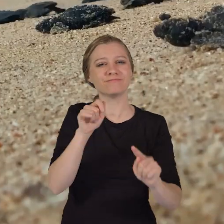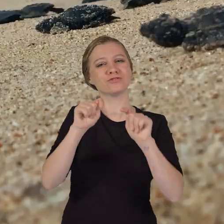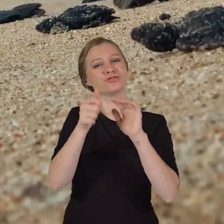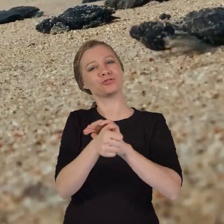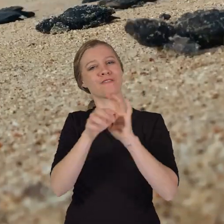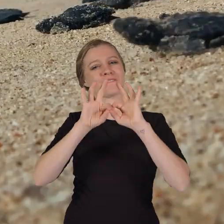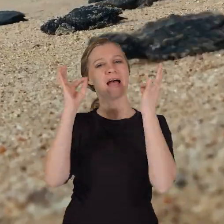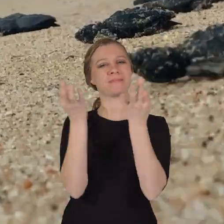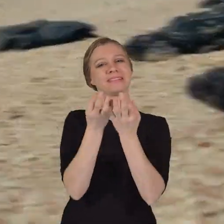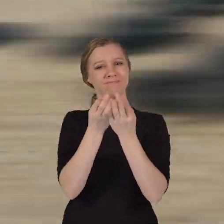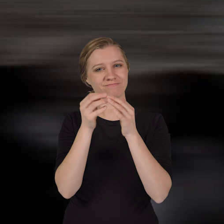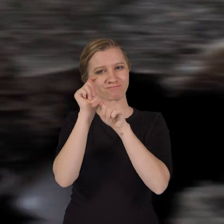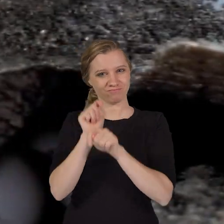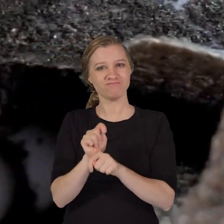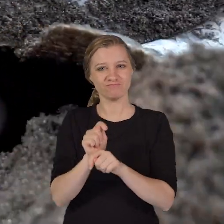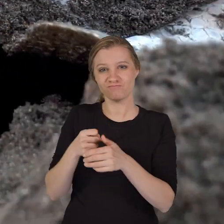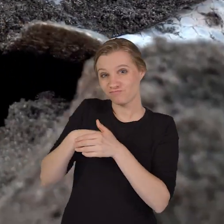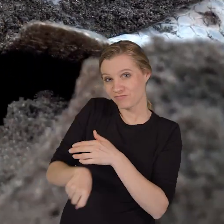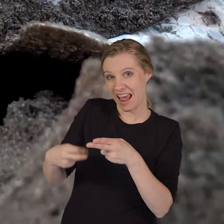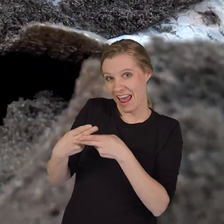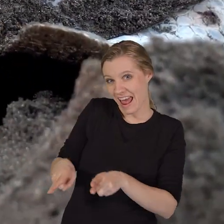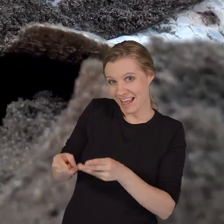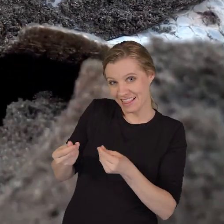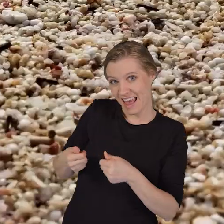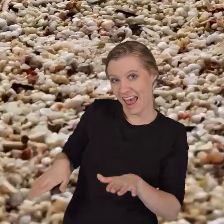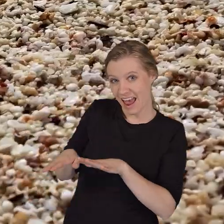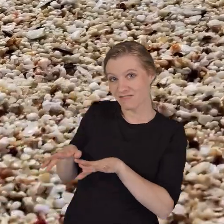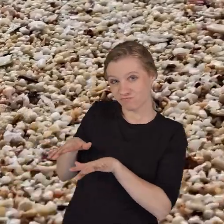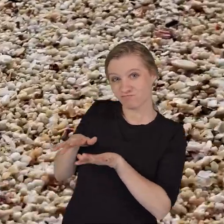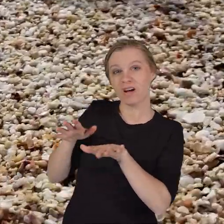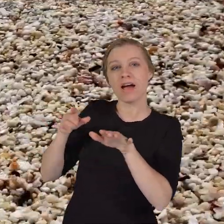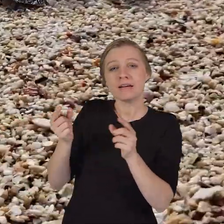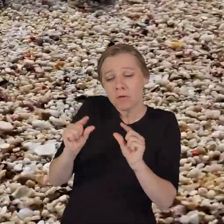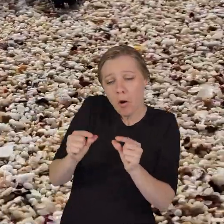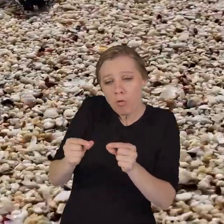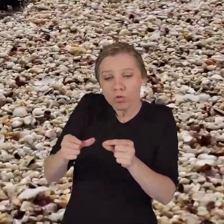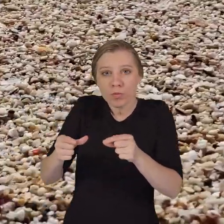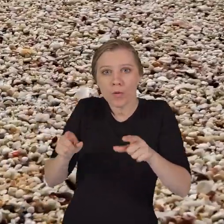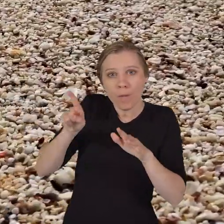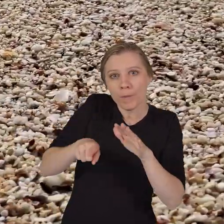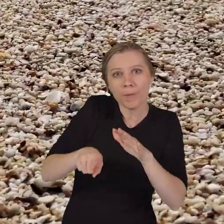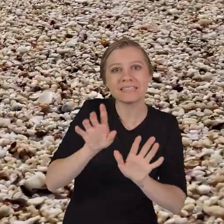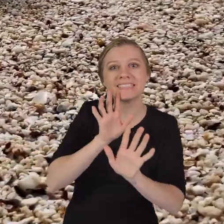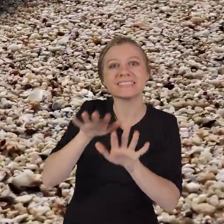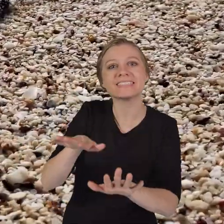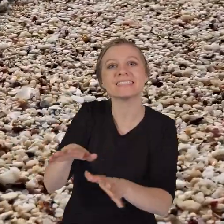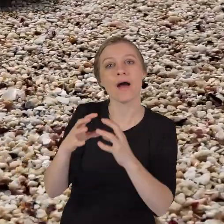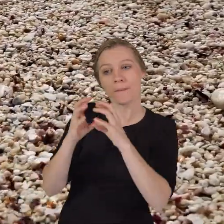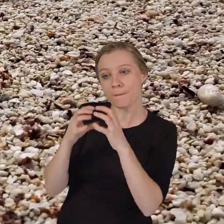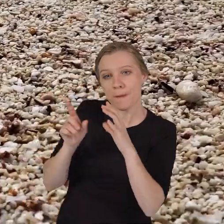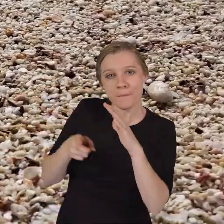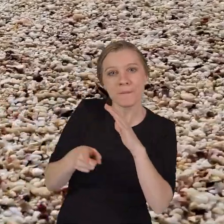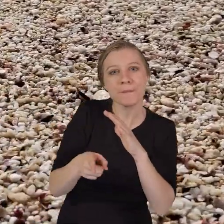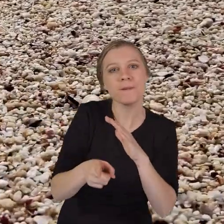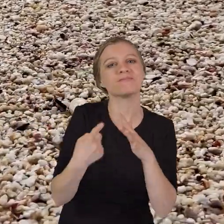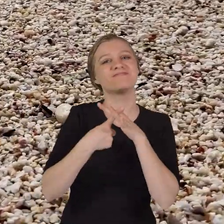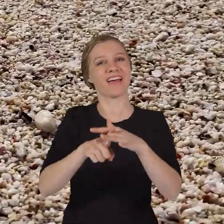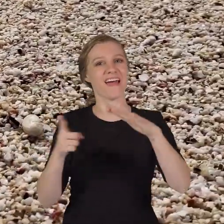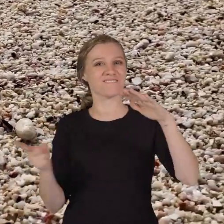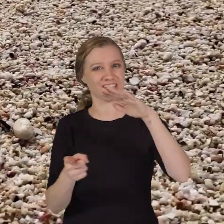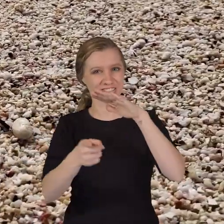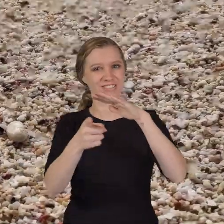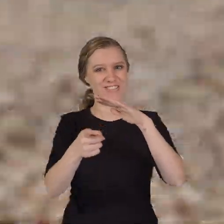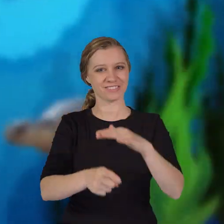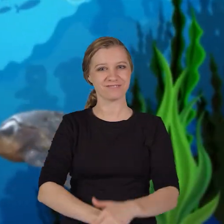like a turtle family tradition, laying eggs on land and letting the little ones walk into the sea after they hatch to begin their